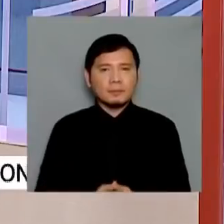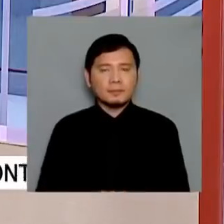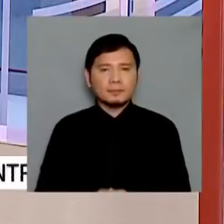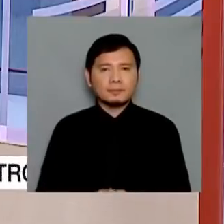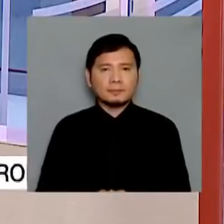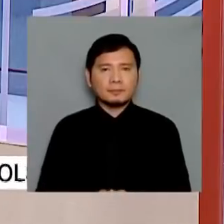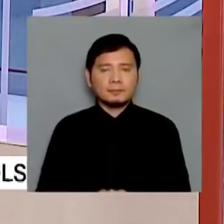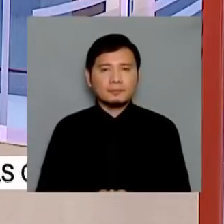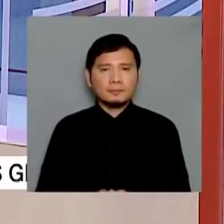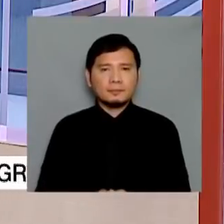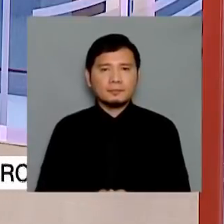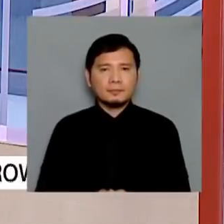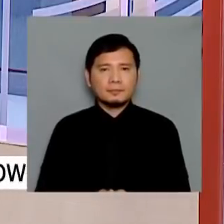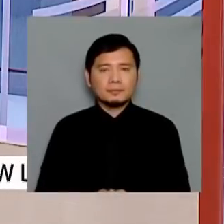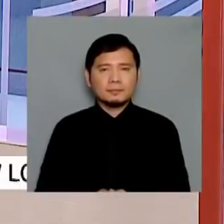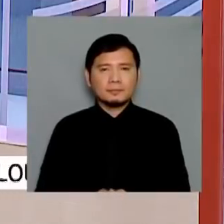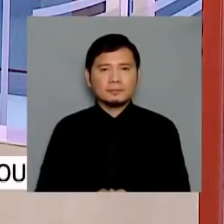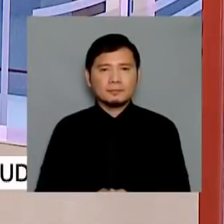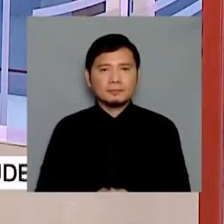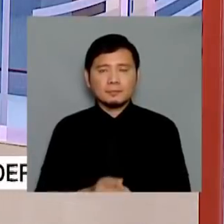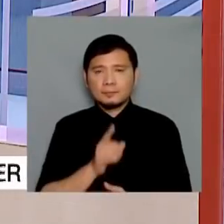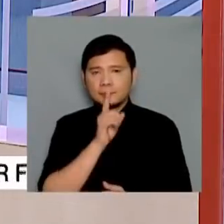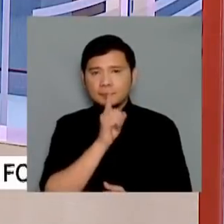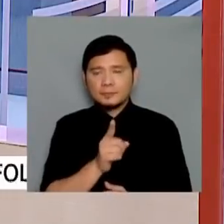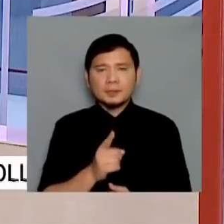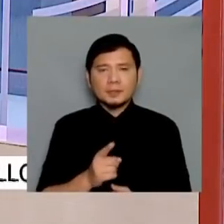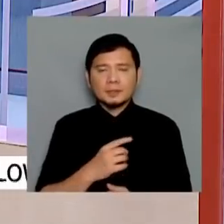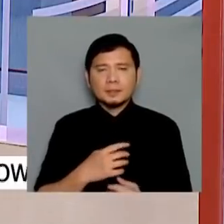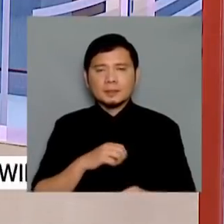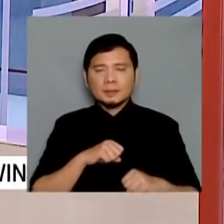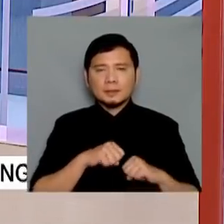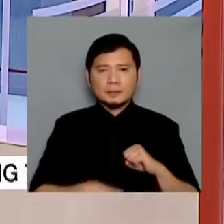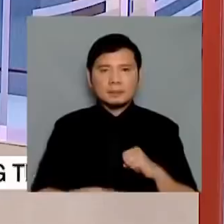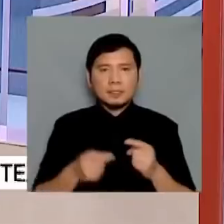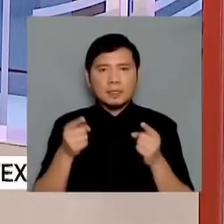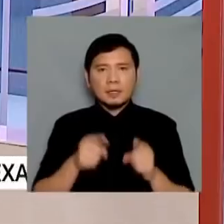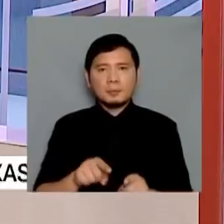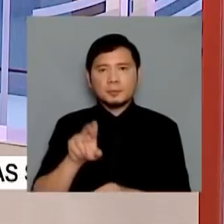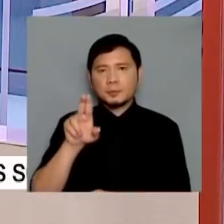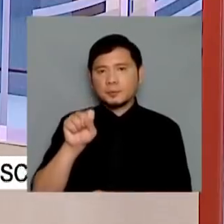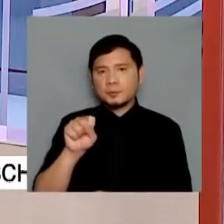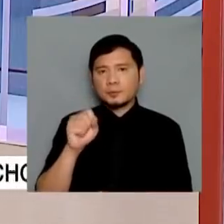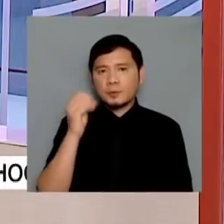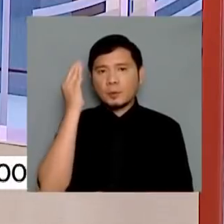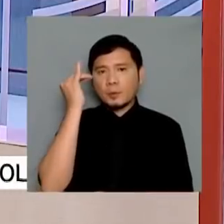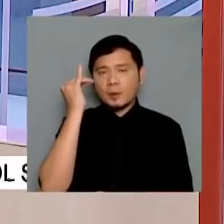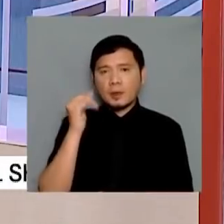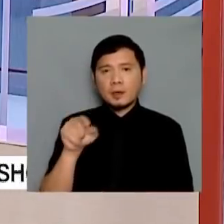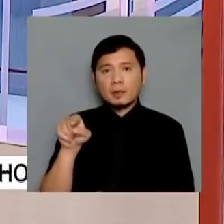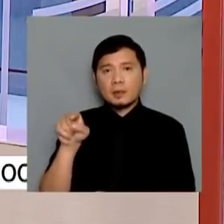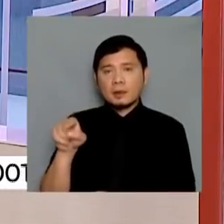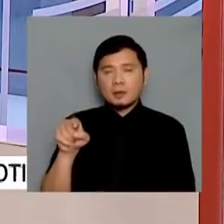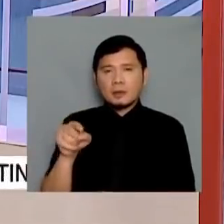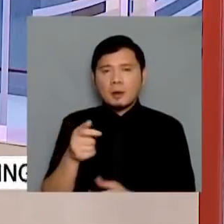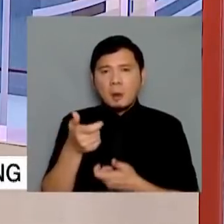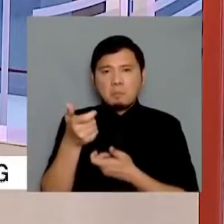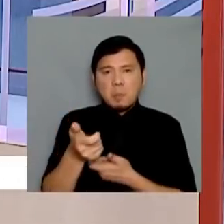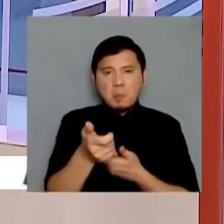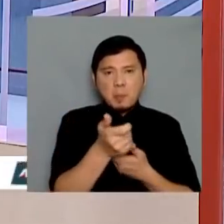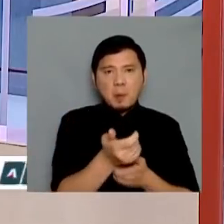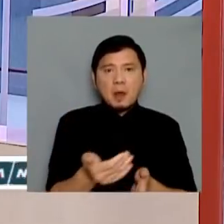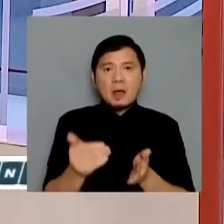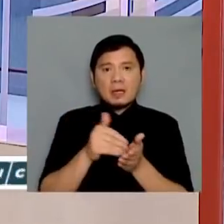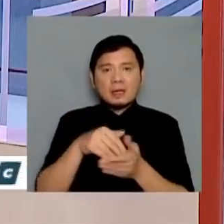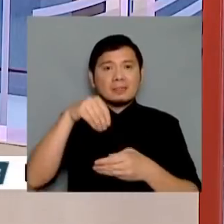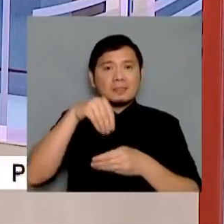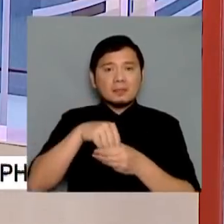A resounding grief in the U.S. as the nation faces its deadliest school shooting in nearly a decade. At